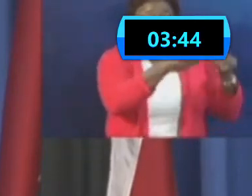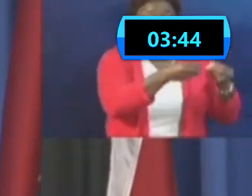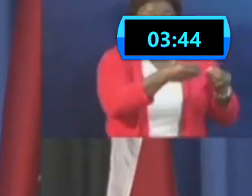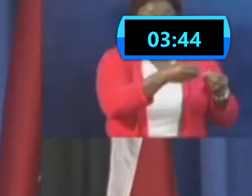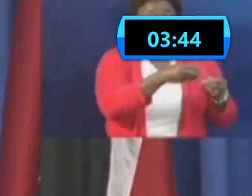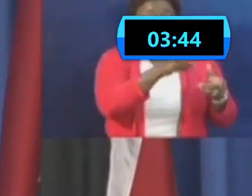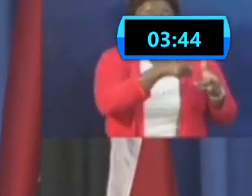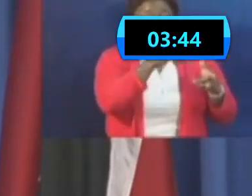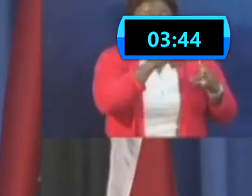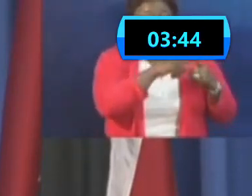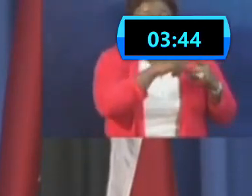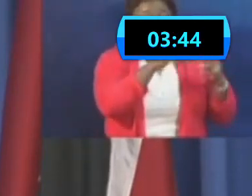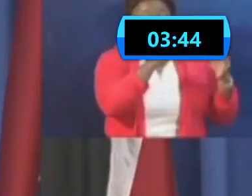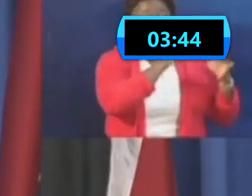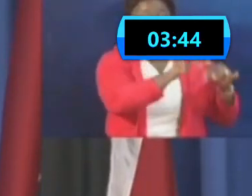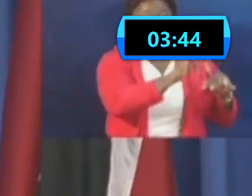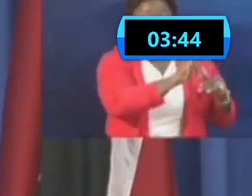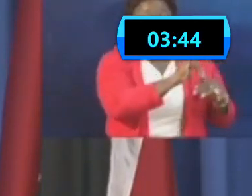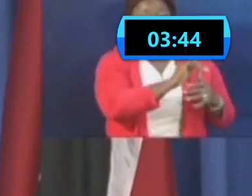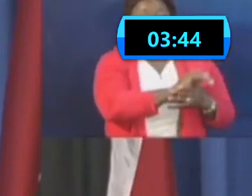being confined in state quarantine.